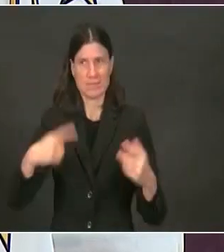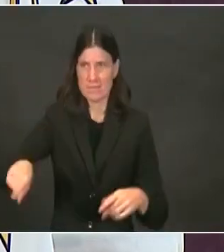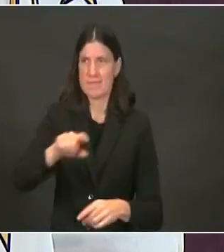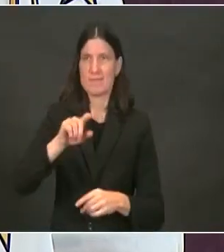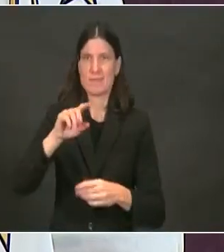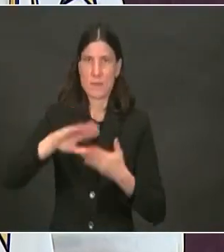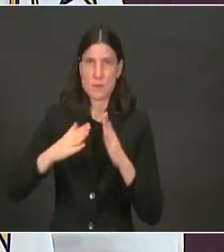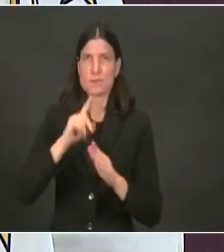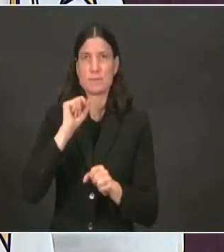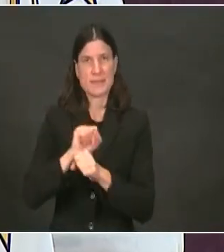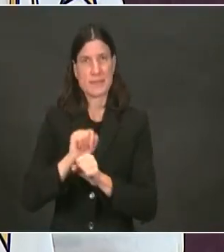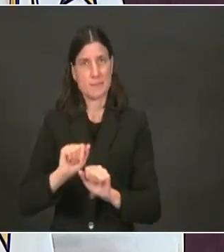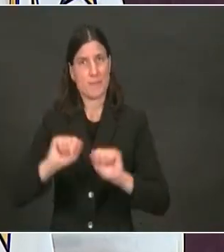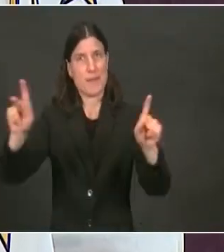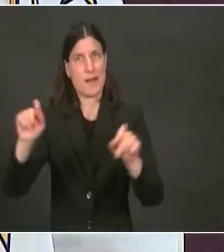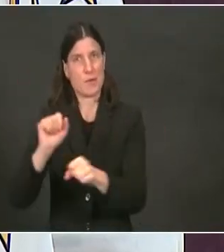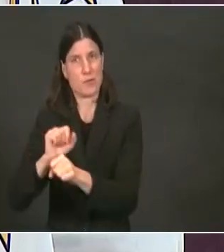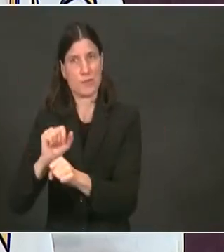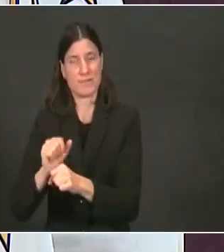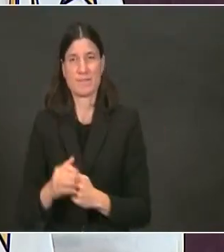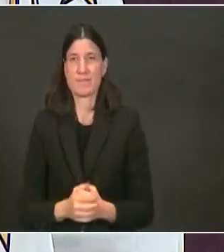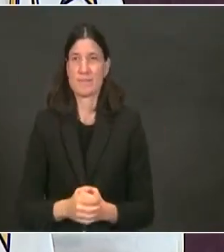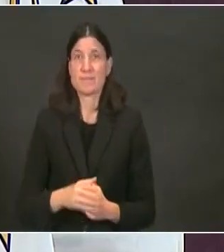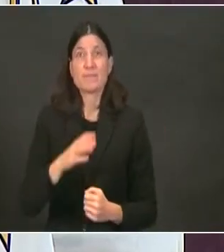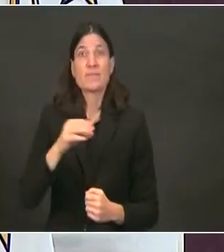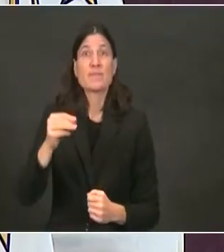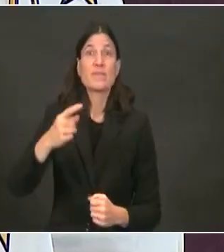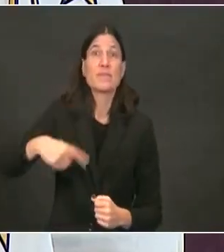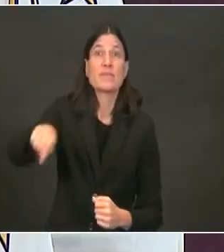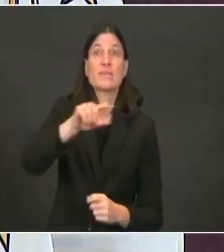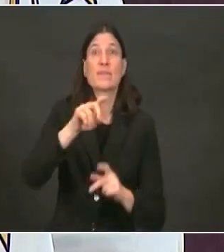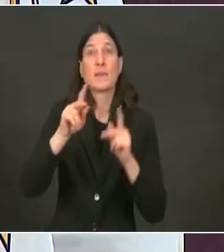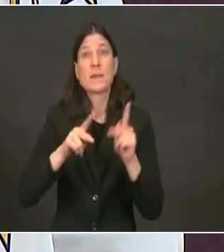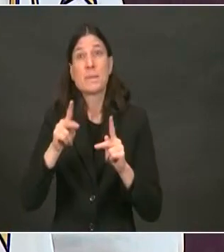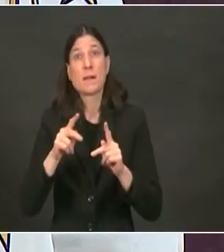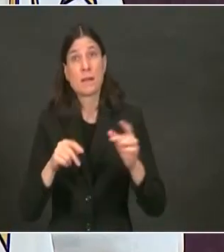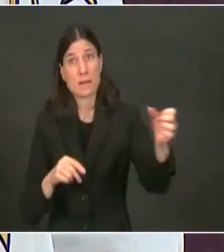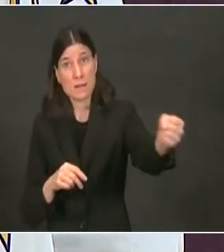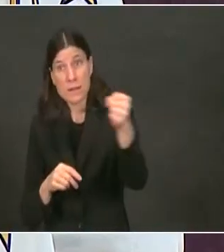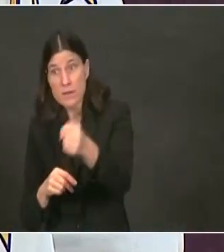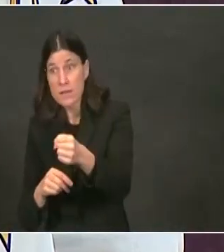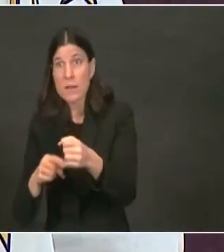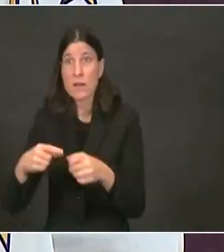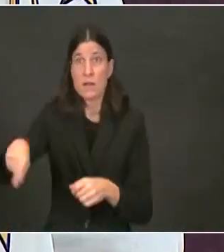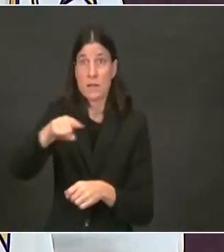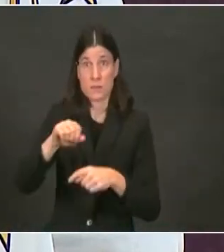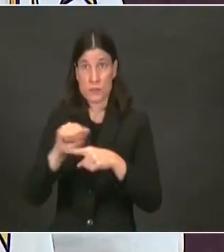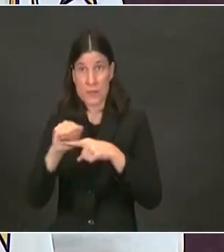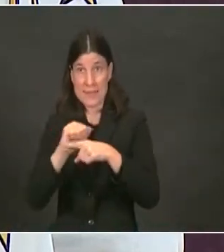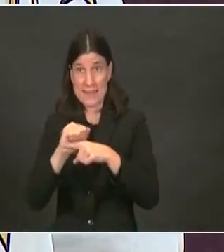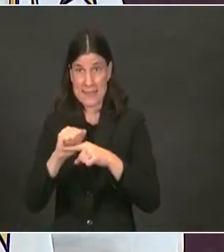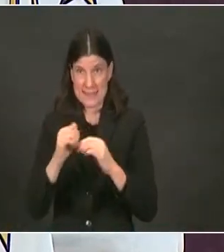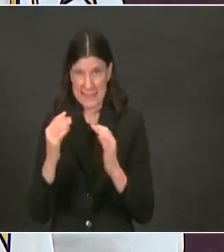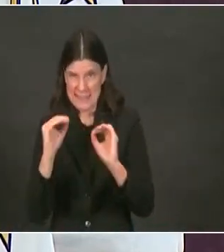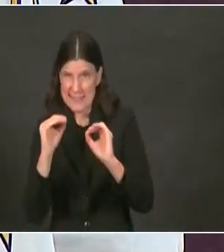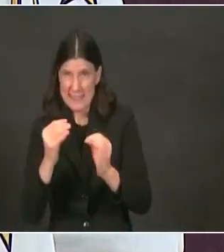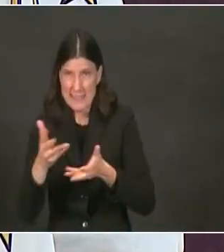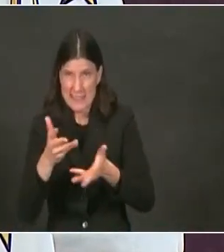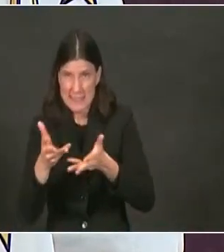for folks who were getting the training. You can't put your life on hold while you go get trained. So we've provided